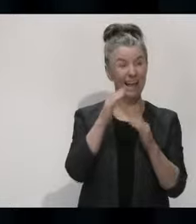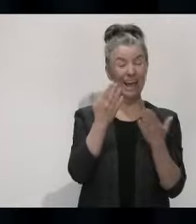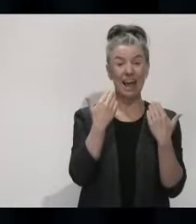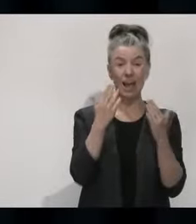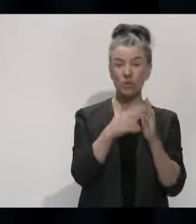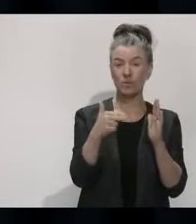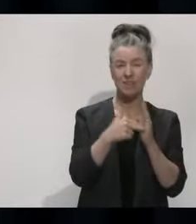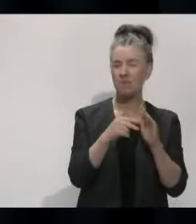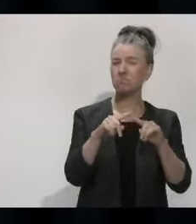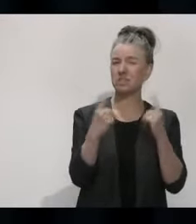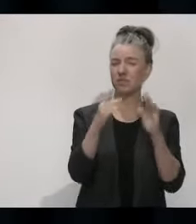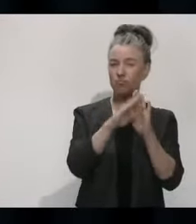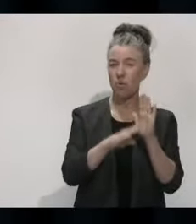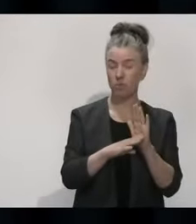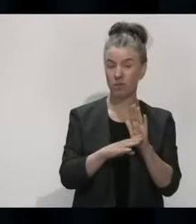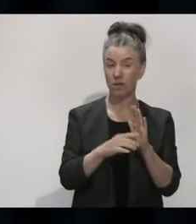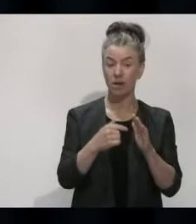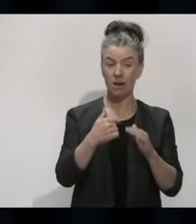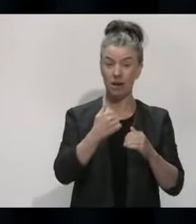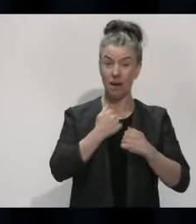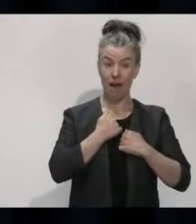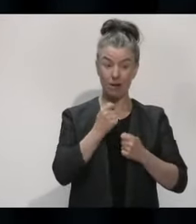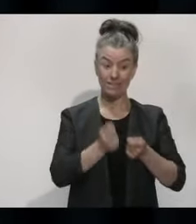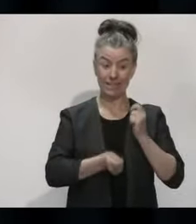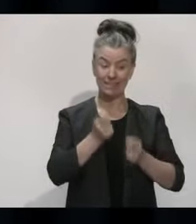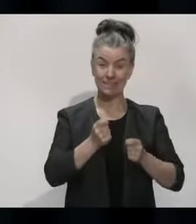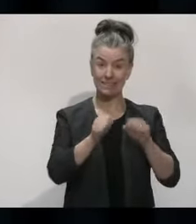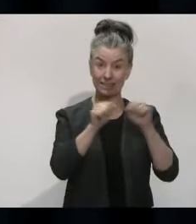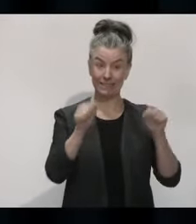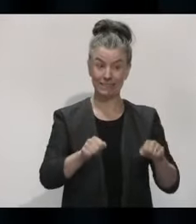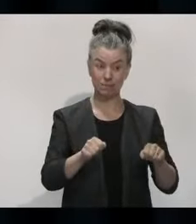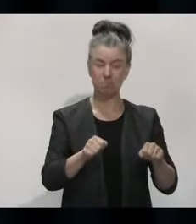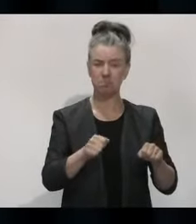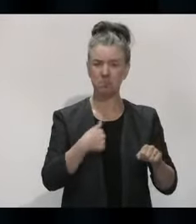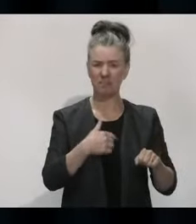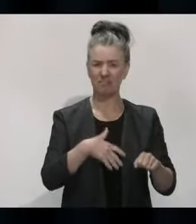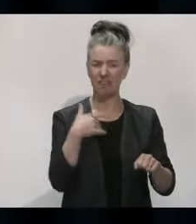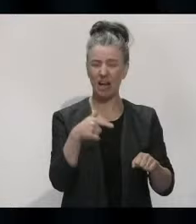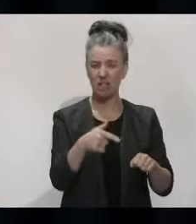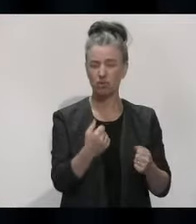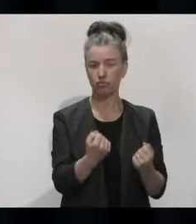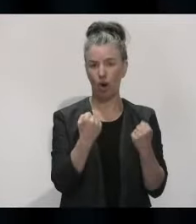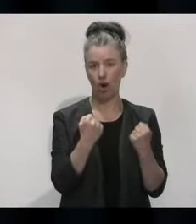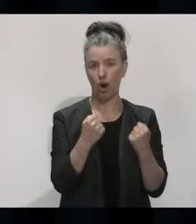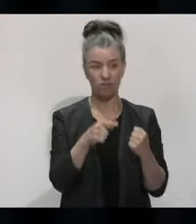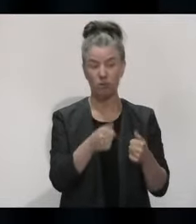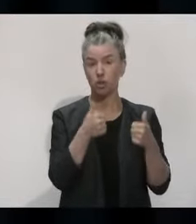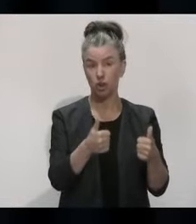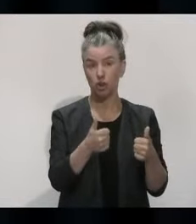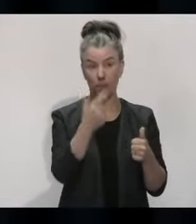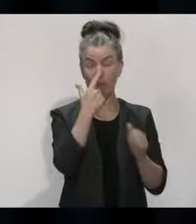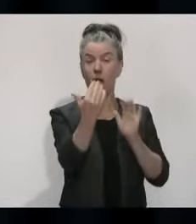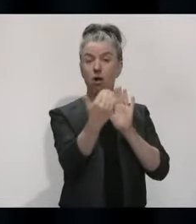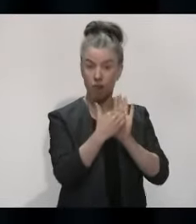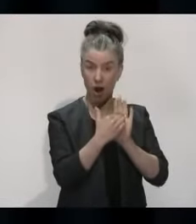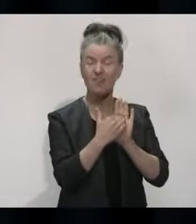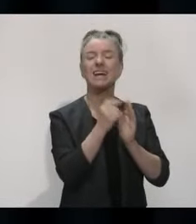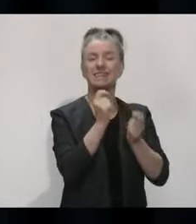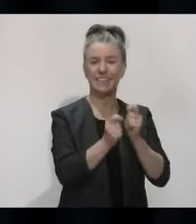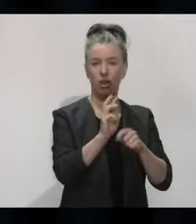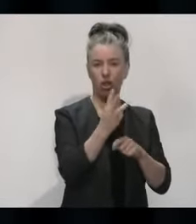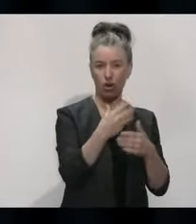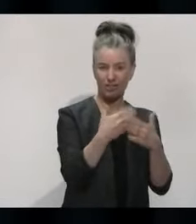We're quite confident of our testing regime when people get to New Zealand. And we've looked at whether or not we should have a pre